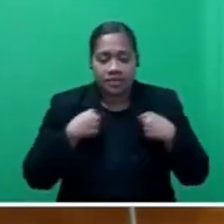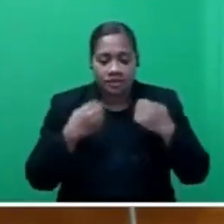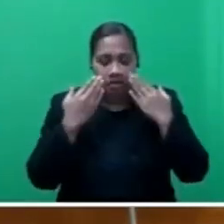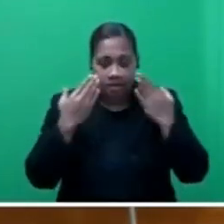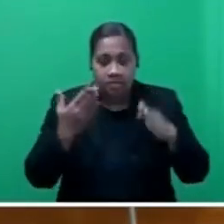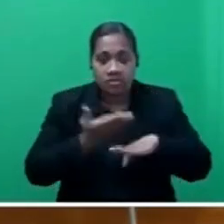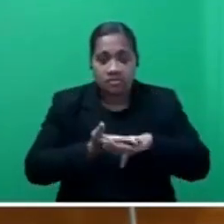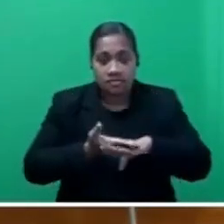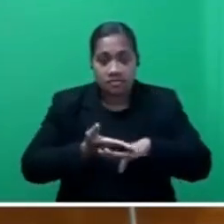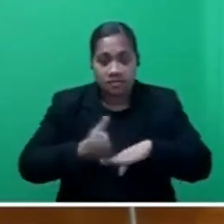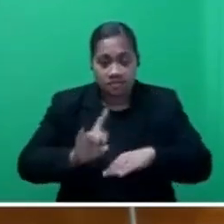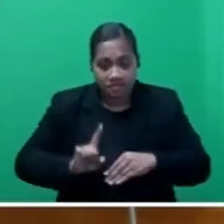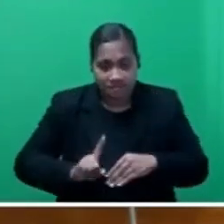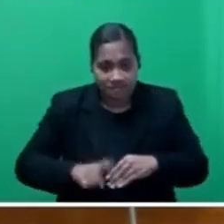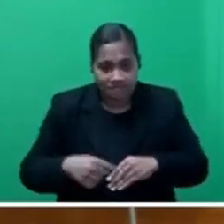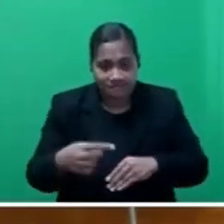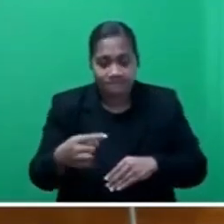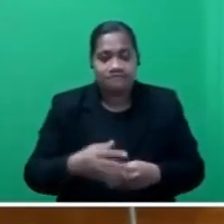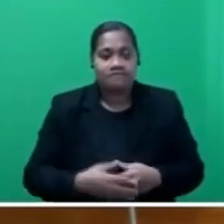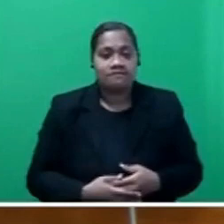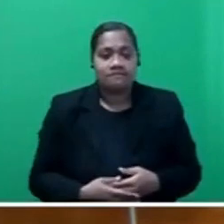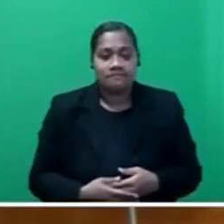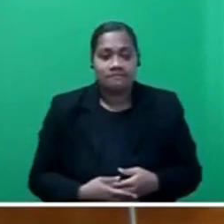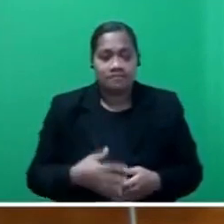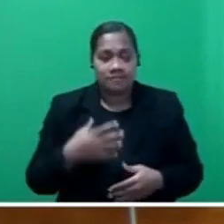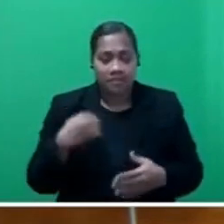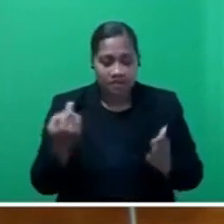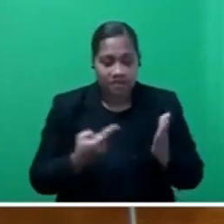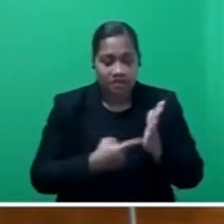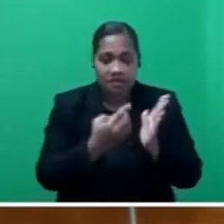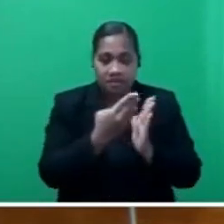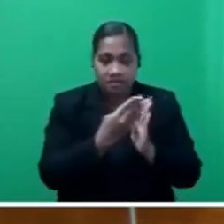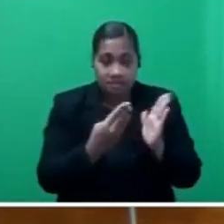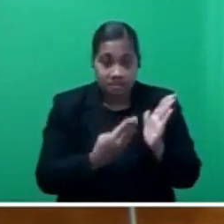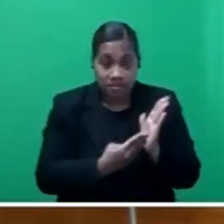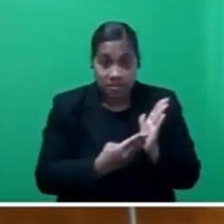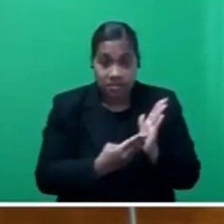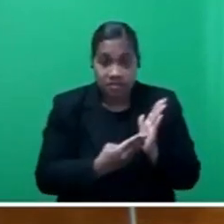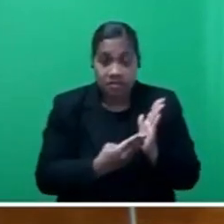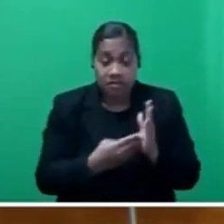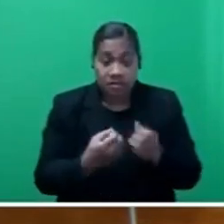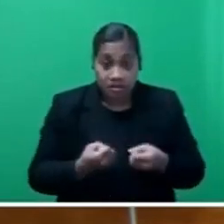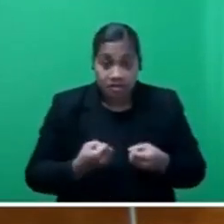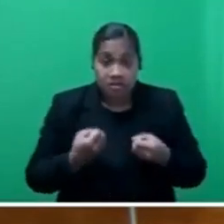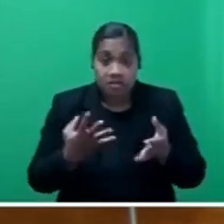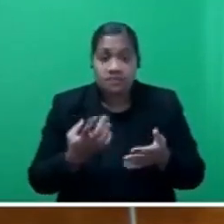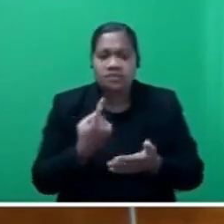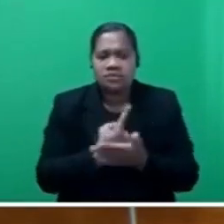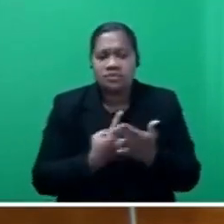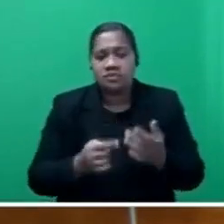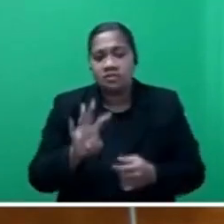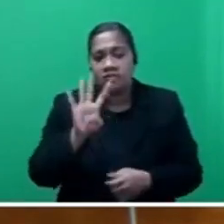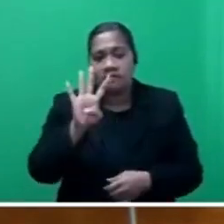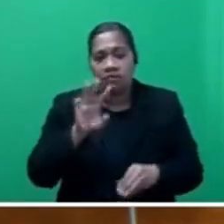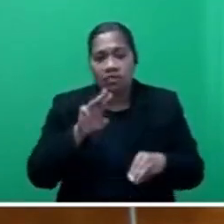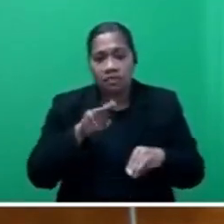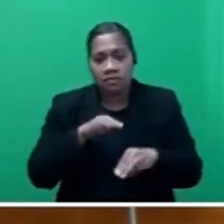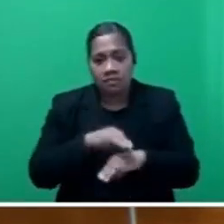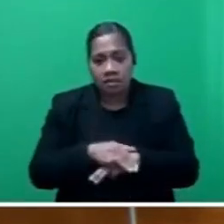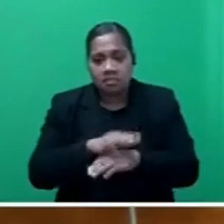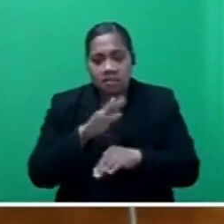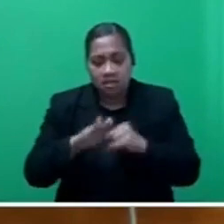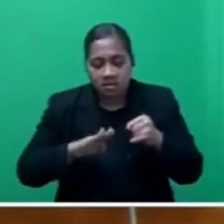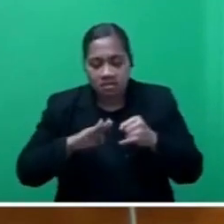and continued initiative highlighted in this supplementary budget given that it's only four months until the end of the